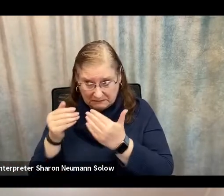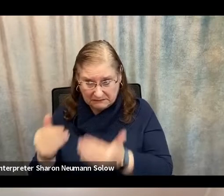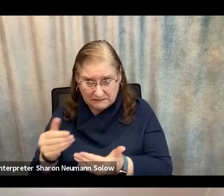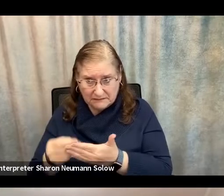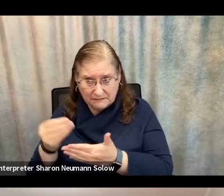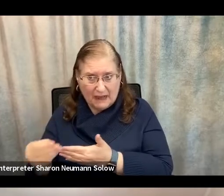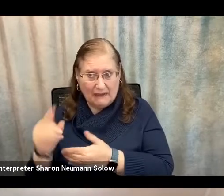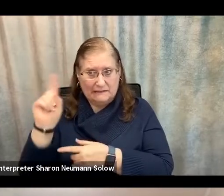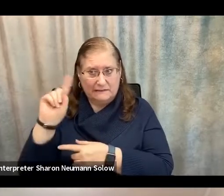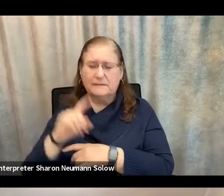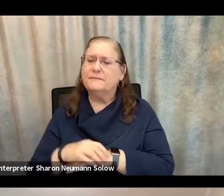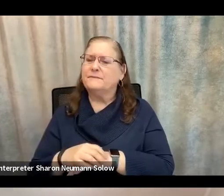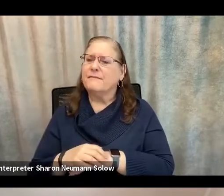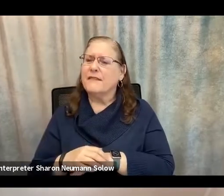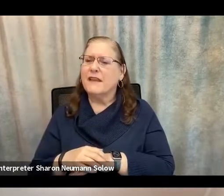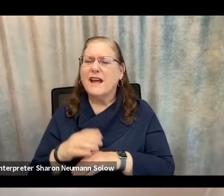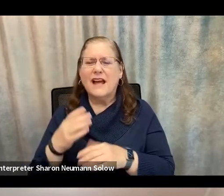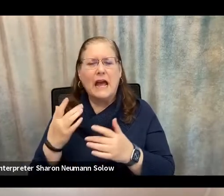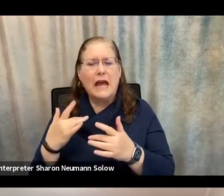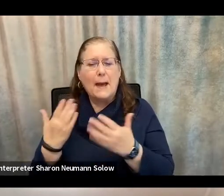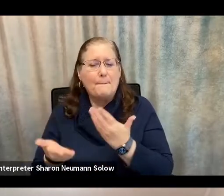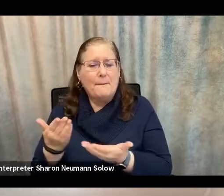is a possibility that that could, in fact, be a fraud site.